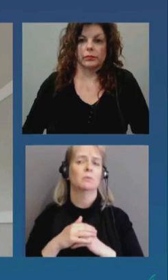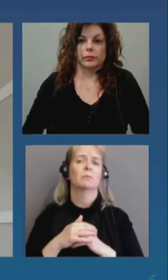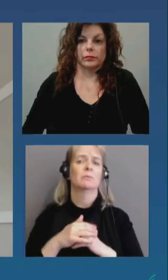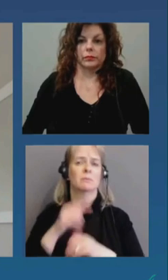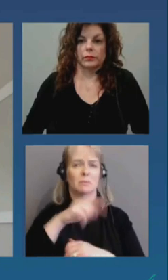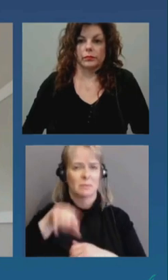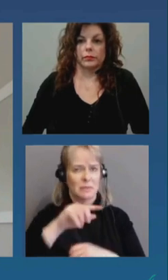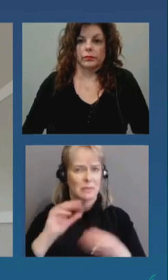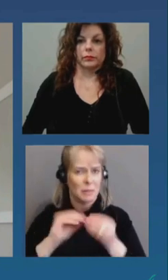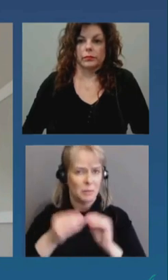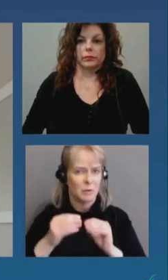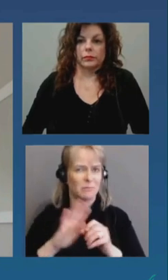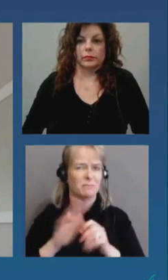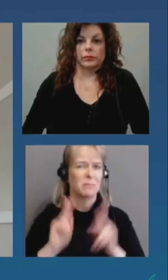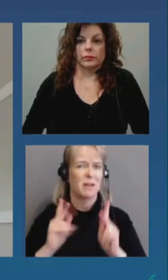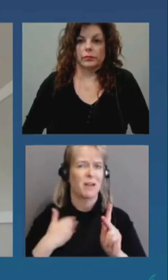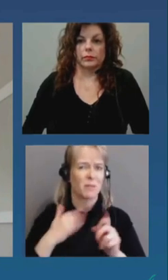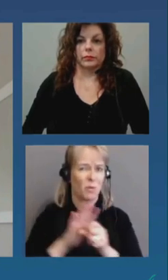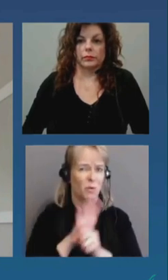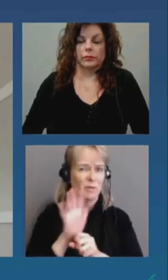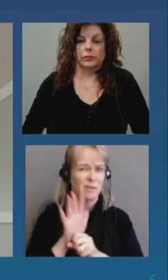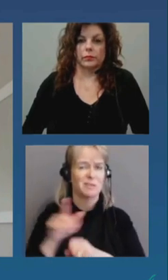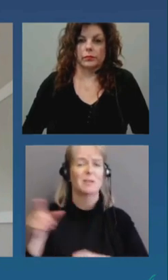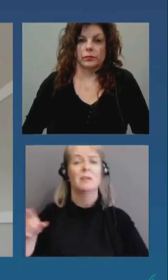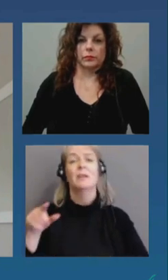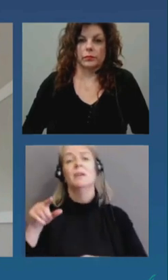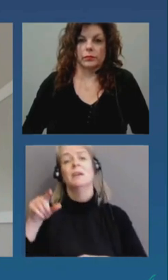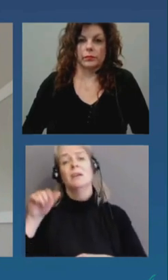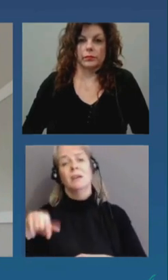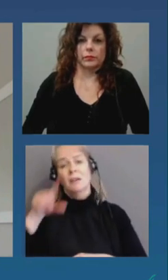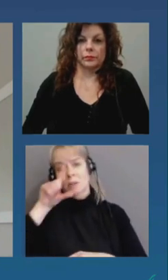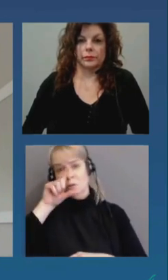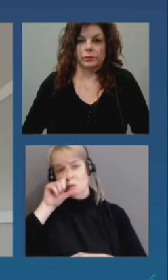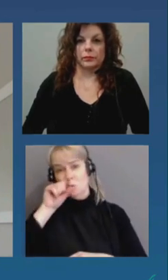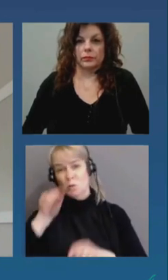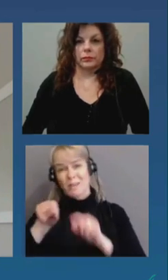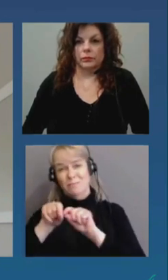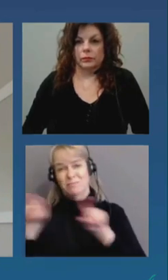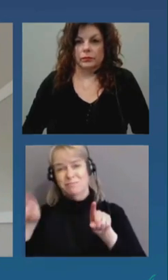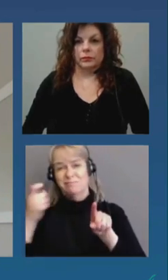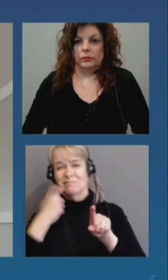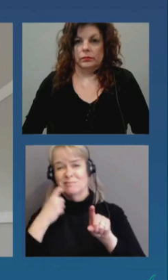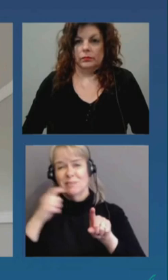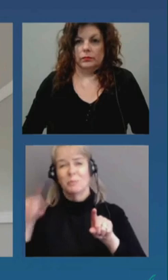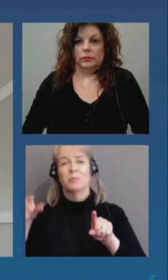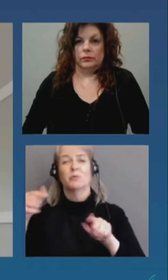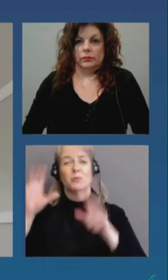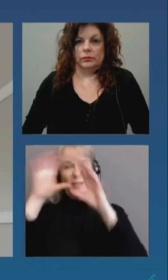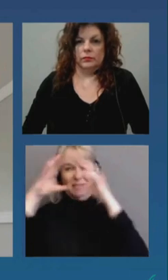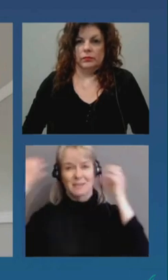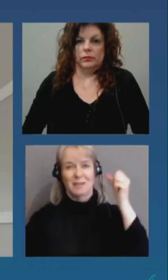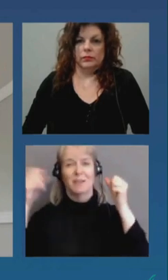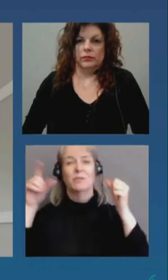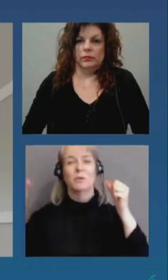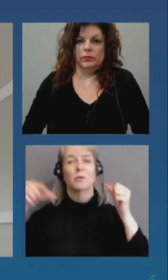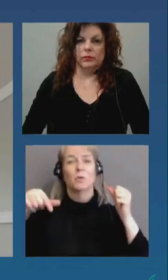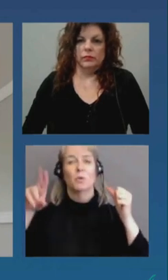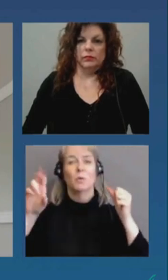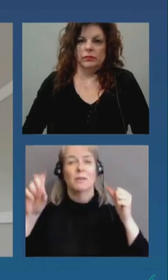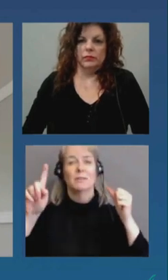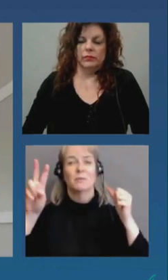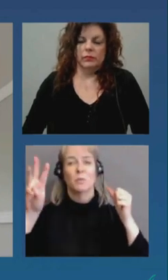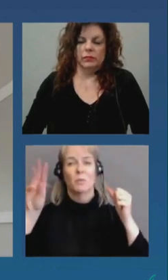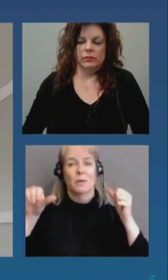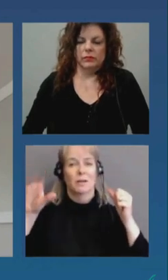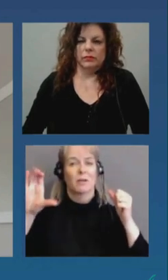uh there was a tweet this week from the president of the queensway carlton hospital where he said almost half of their covid patients uh